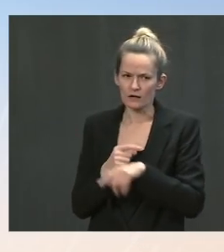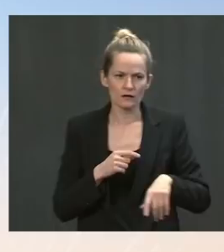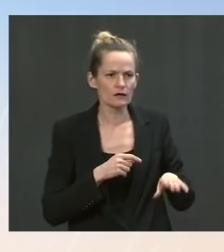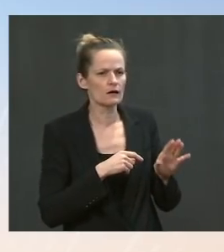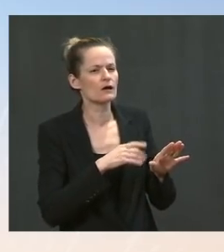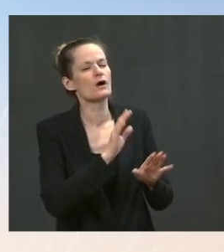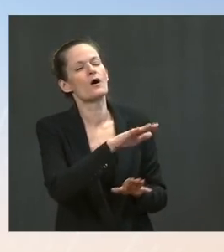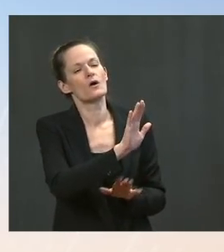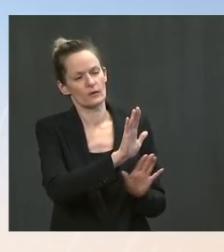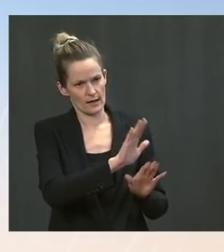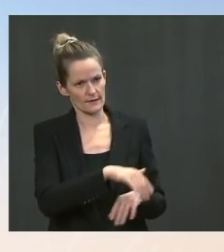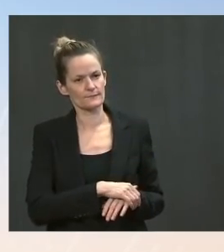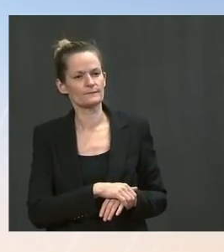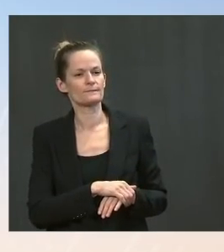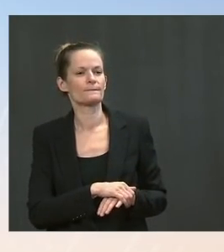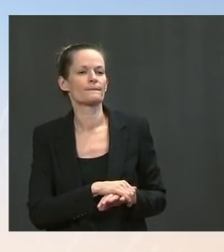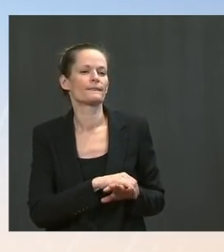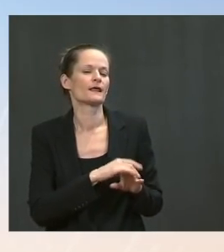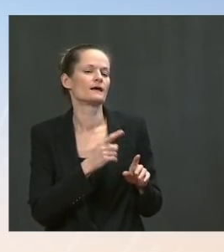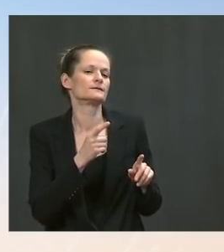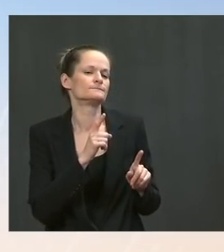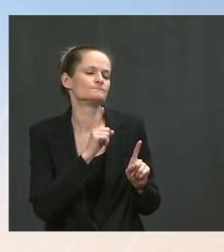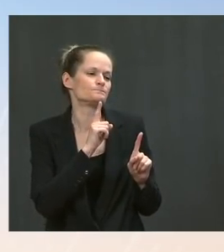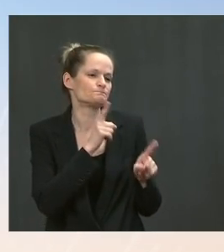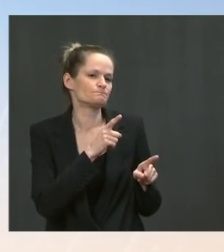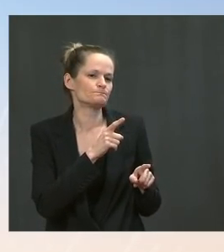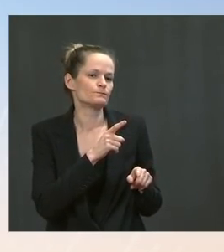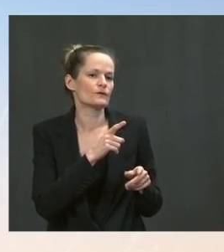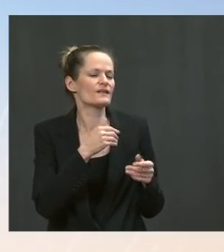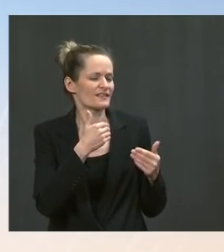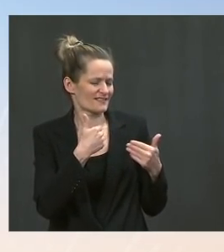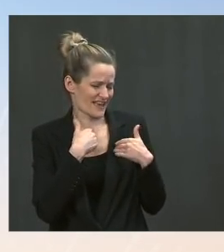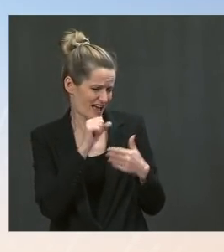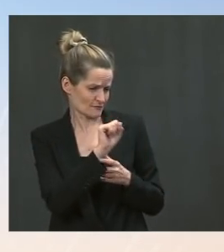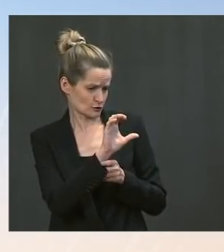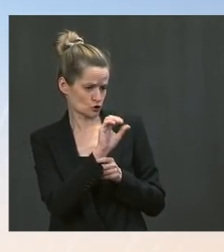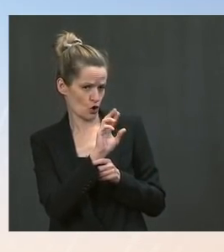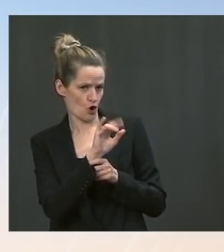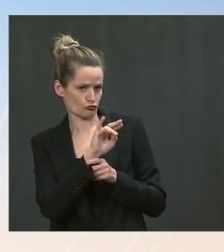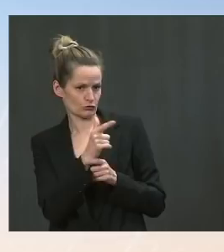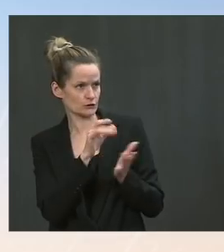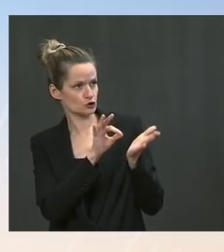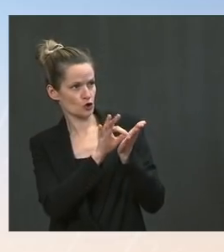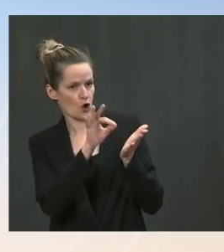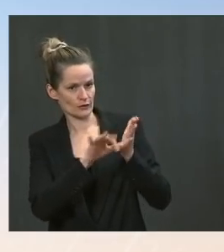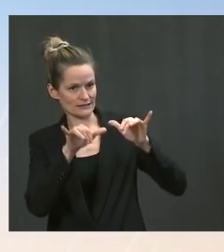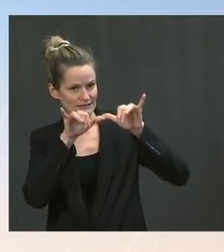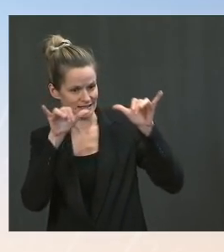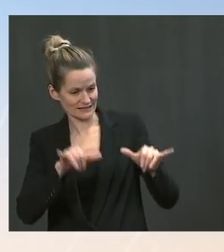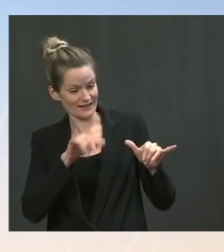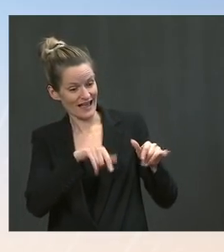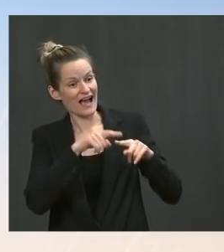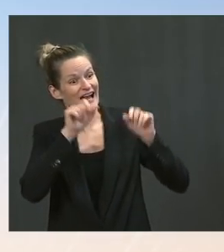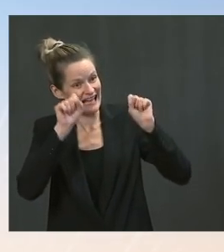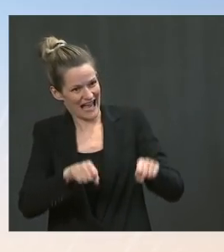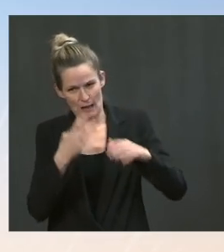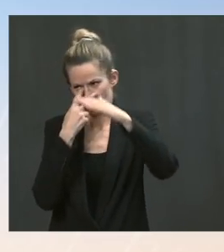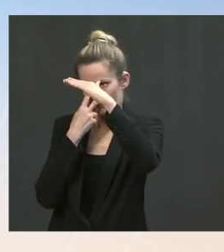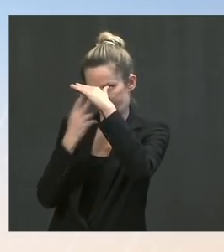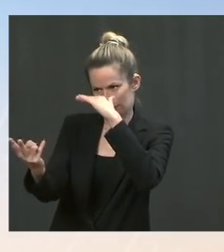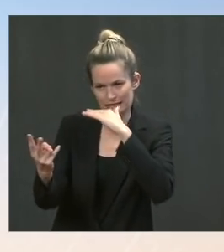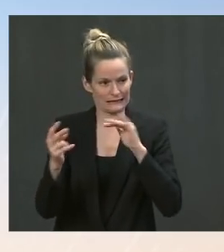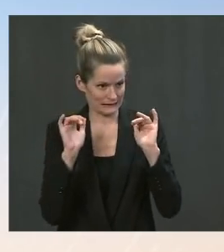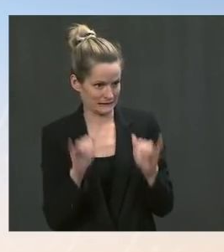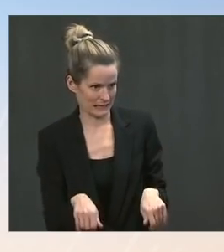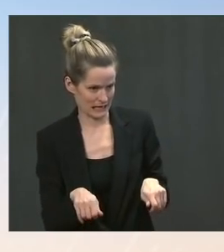which projects a $30 billion deficit a year for eight years, does not count real savings agreed to on a bipartisan basis.